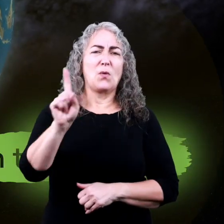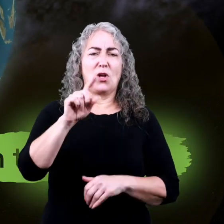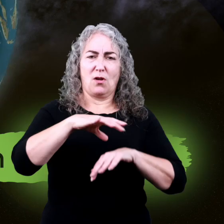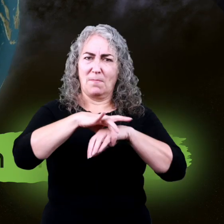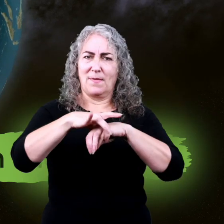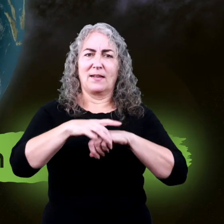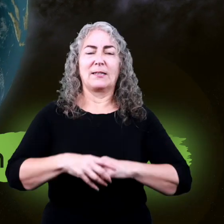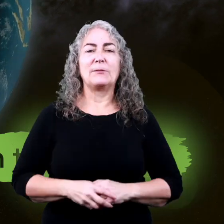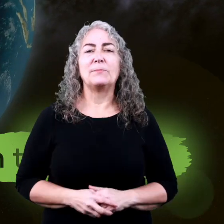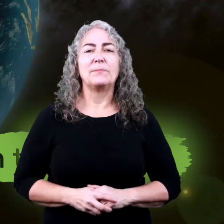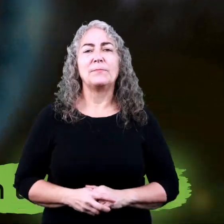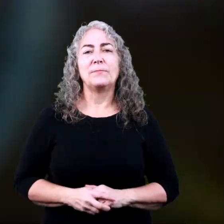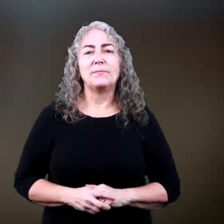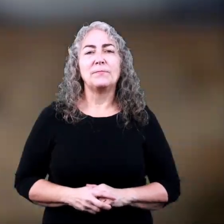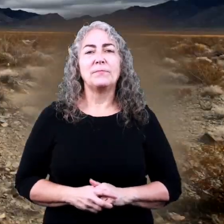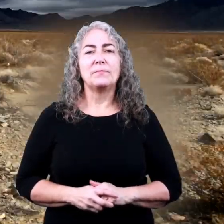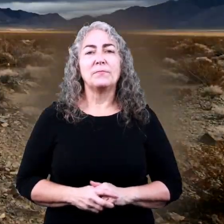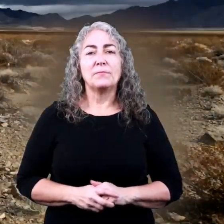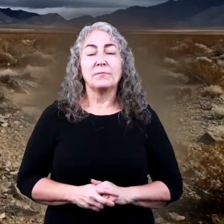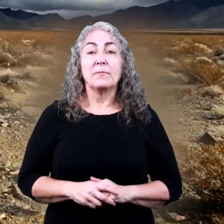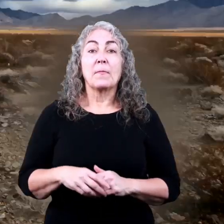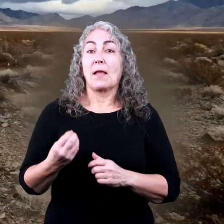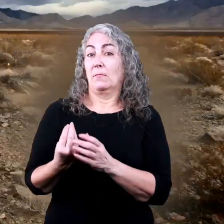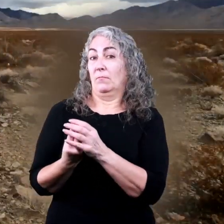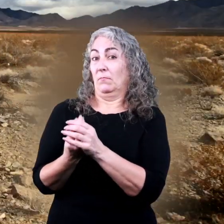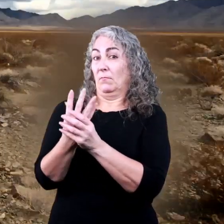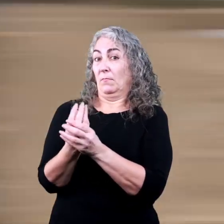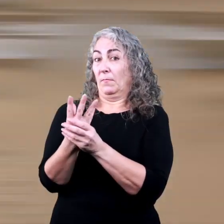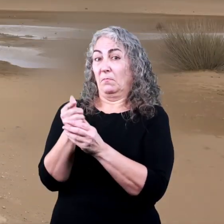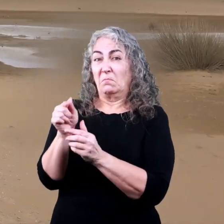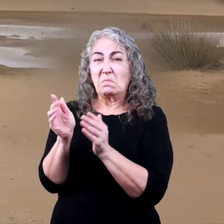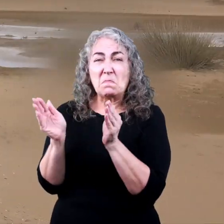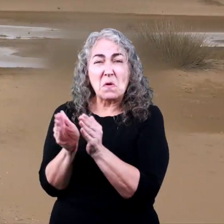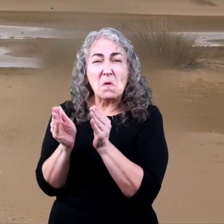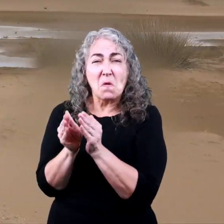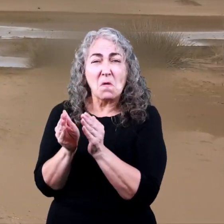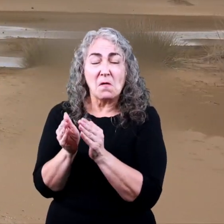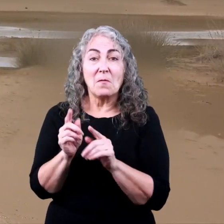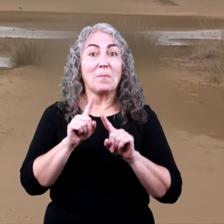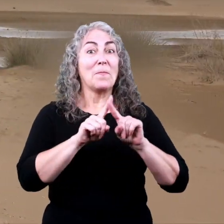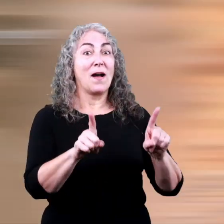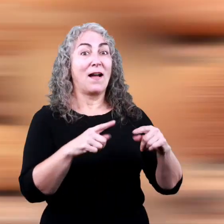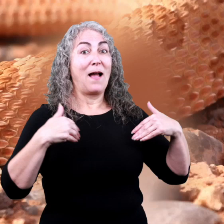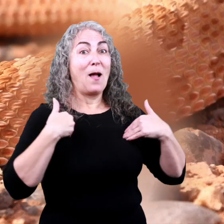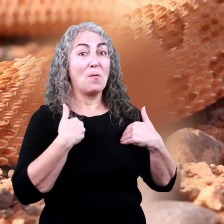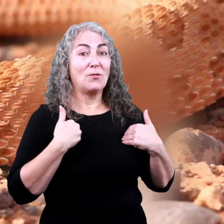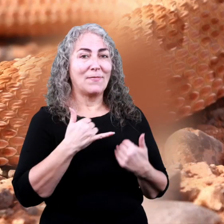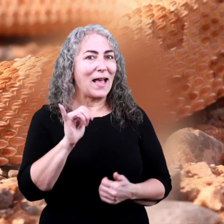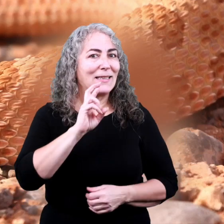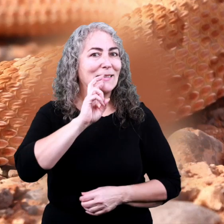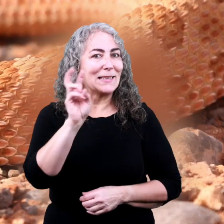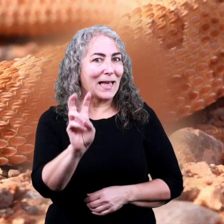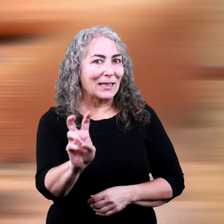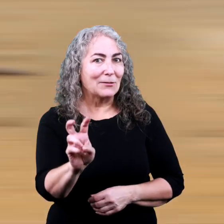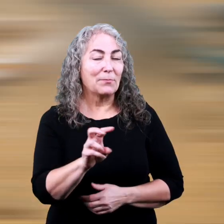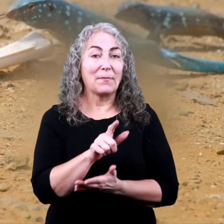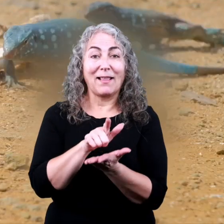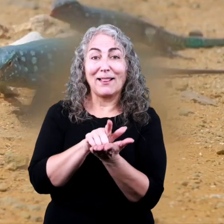on the planet. There is little plant life, but animals like snakes,